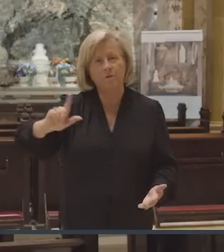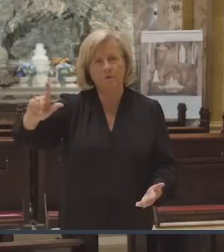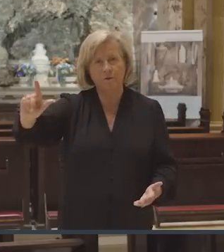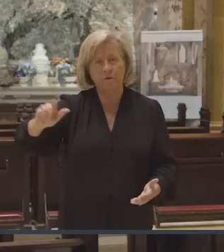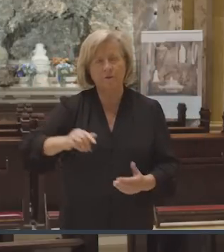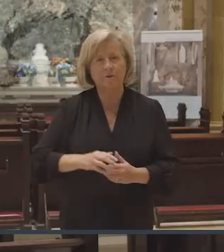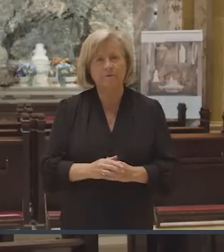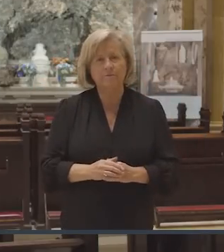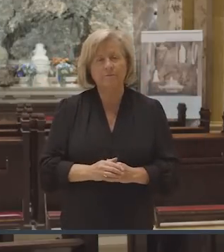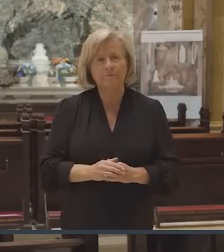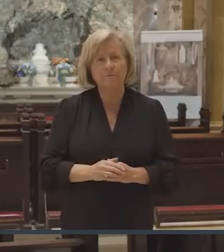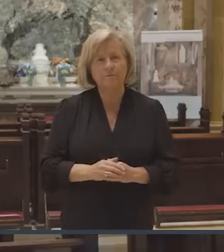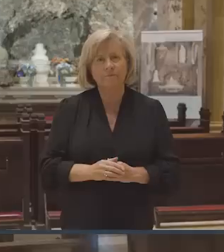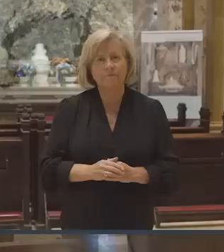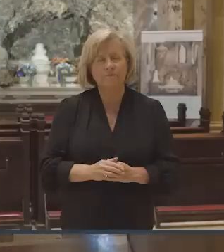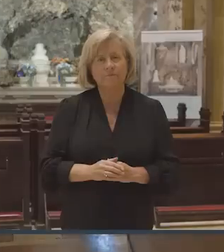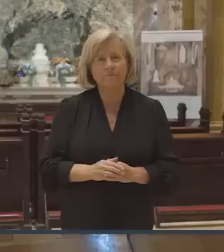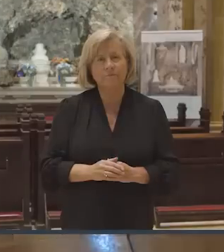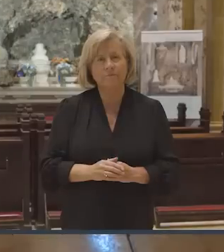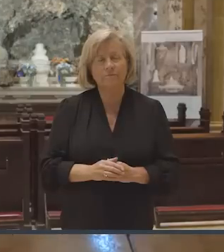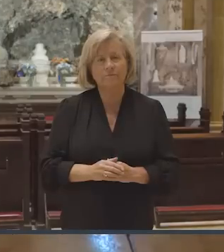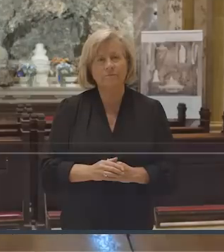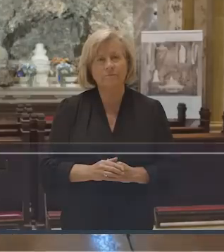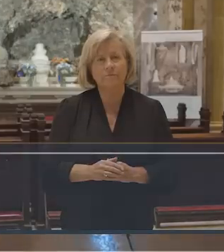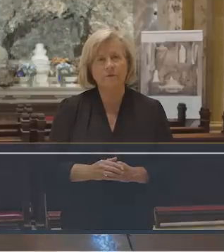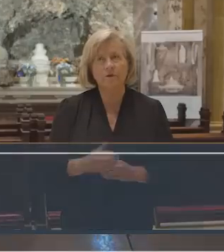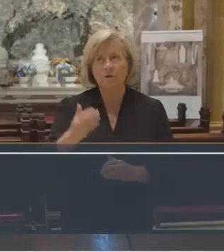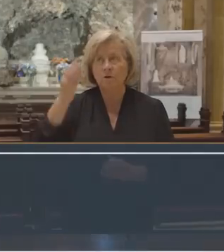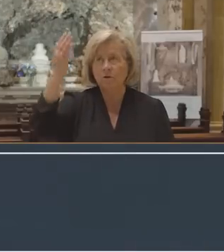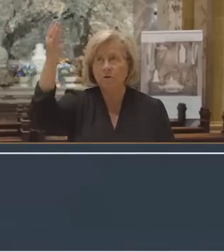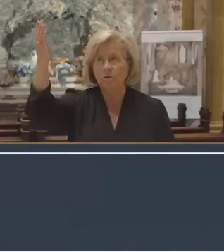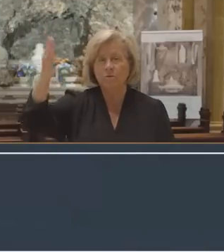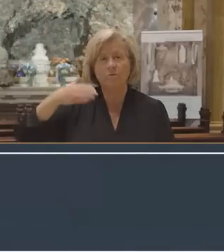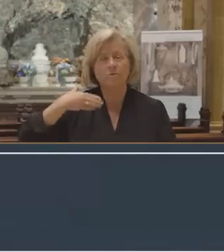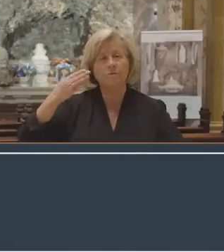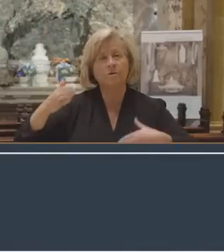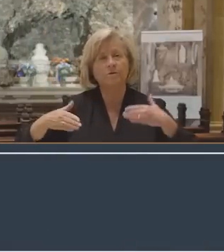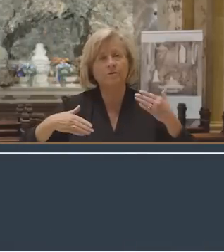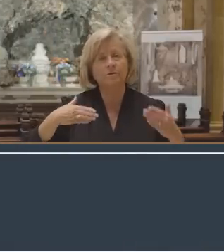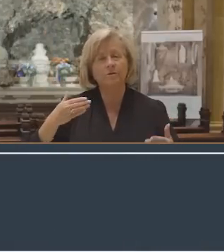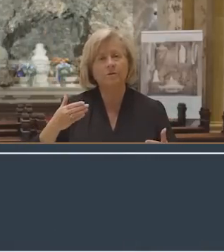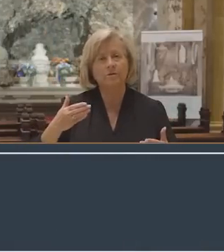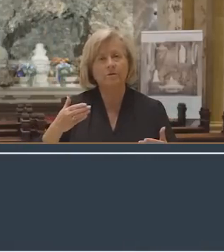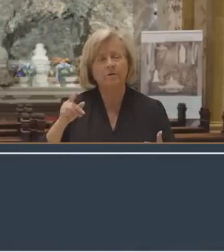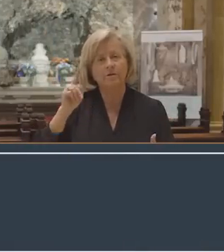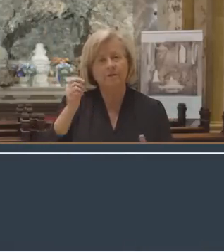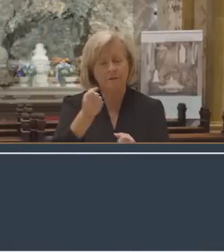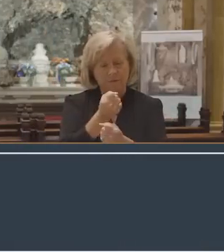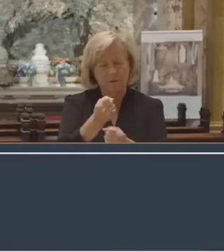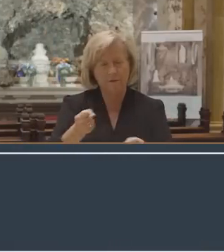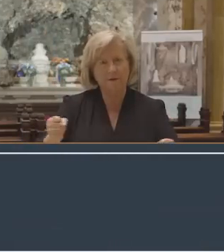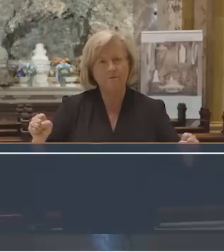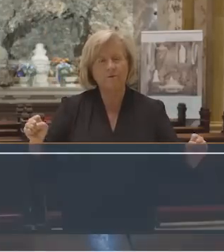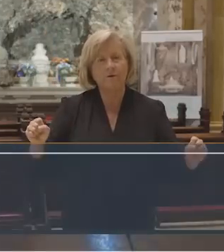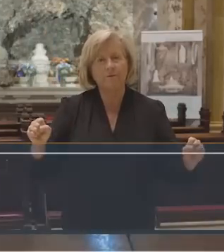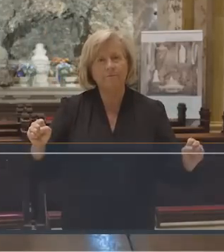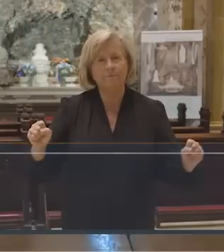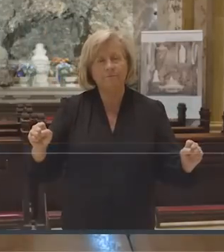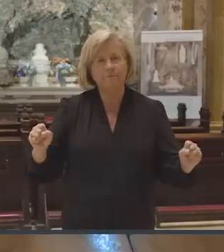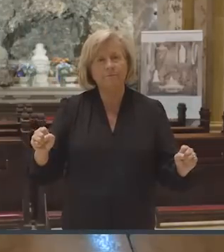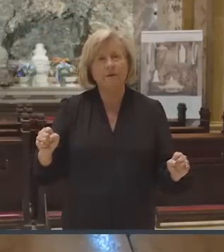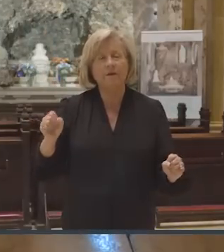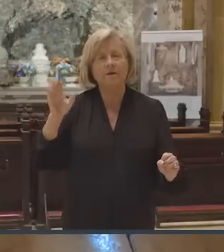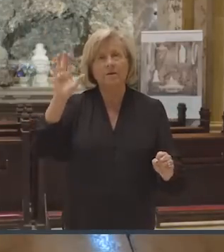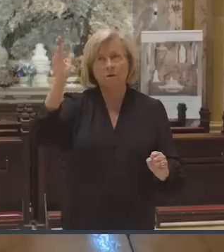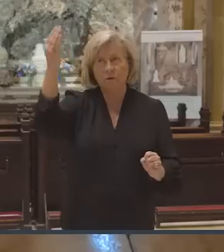Lord. I rejoice because they said to me, We will